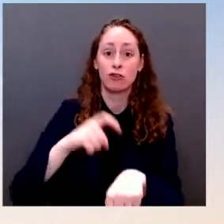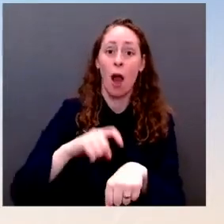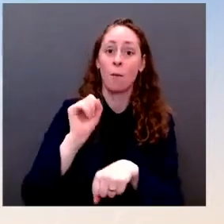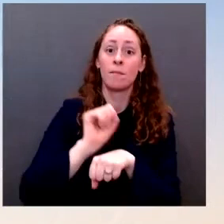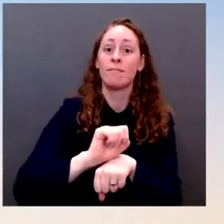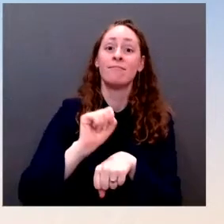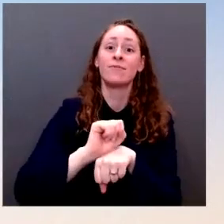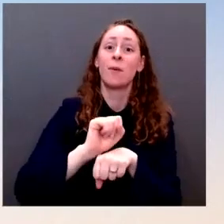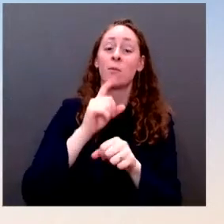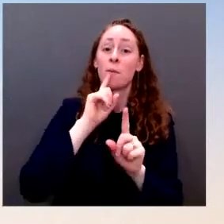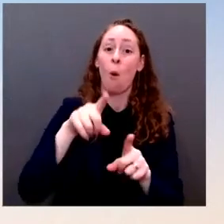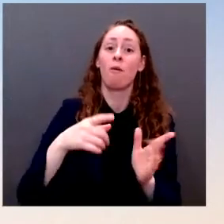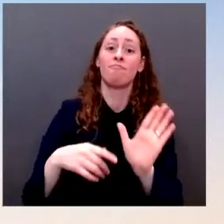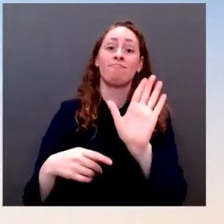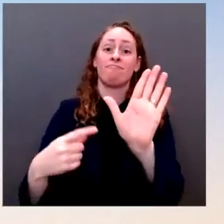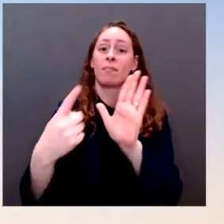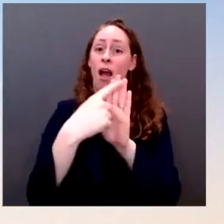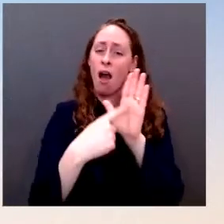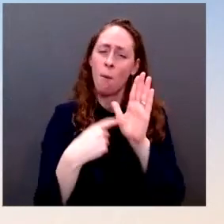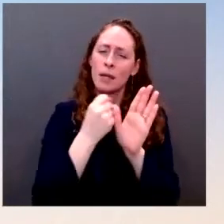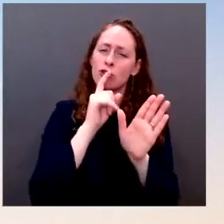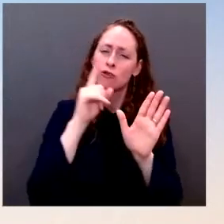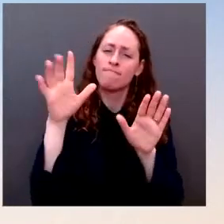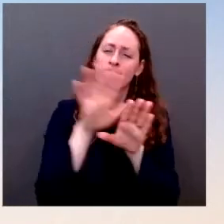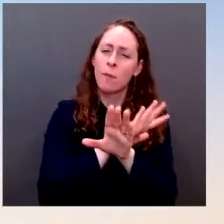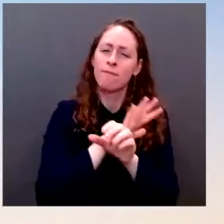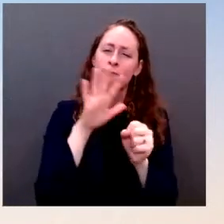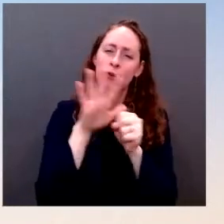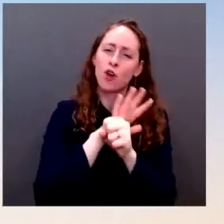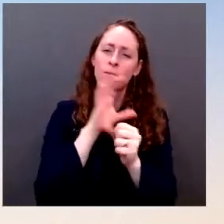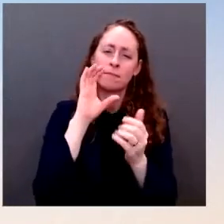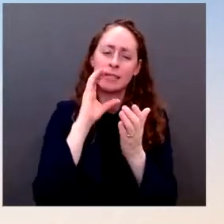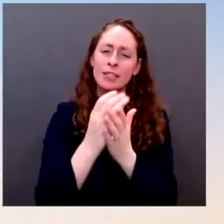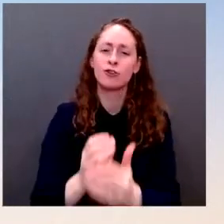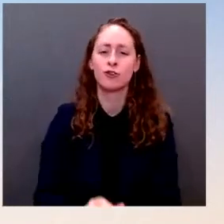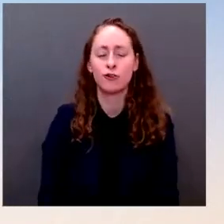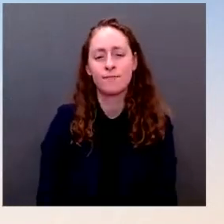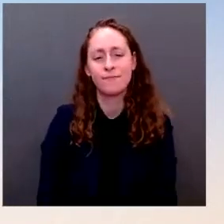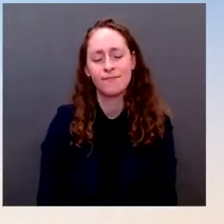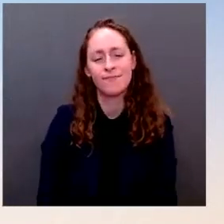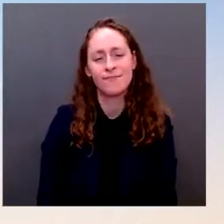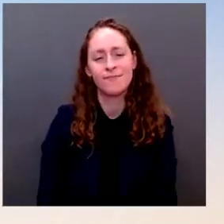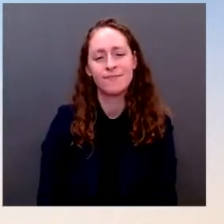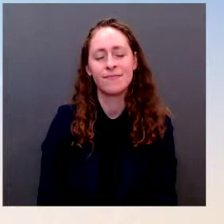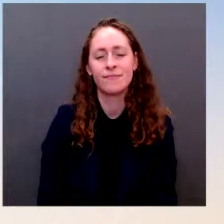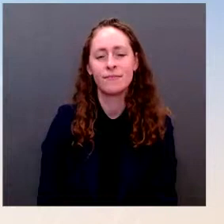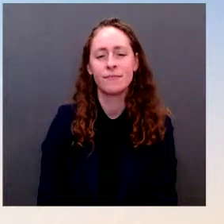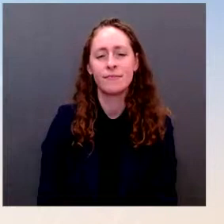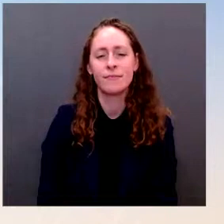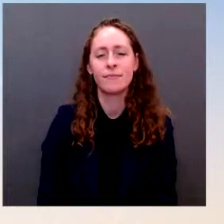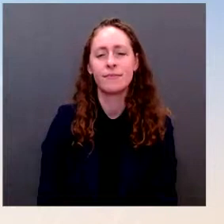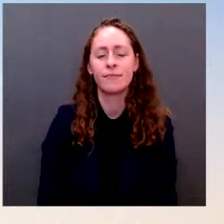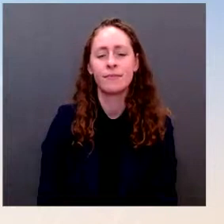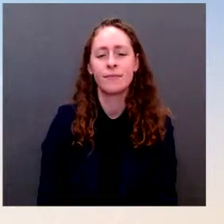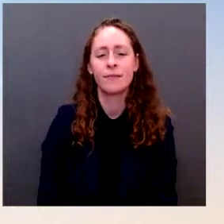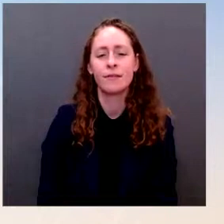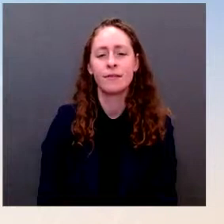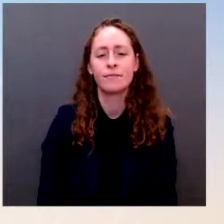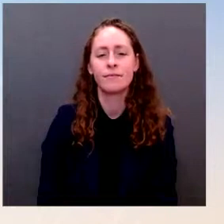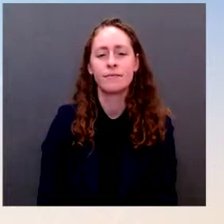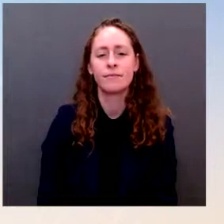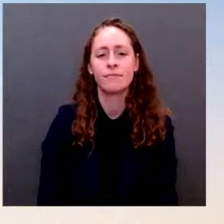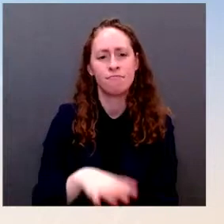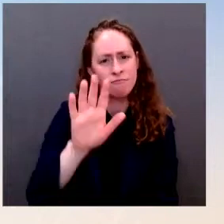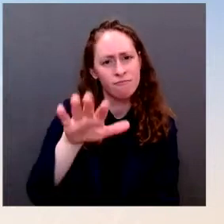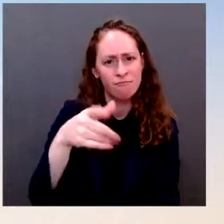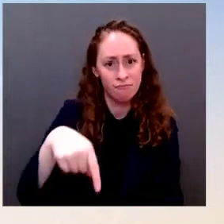to- to collect, analyze, adjust the data during this time of the